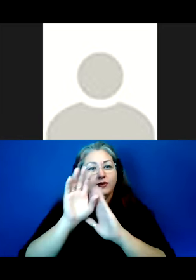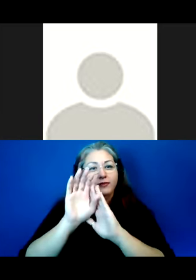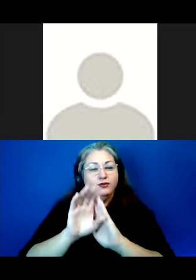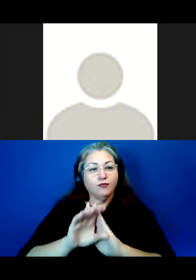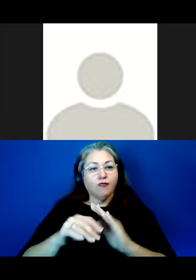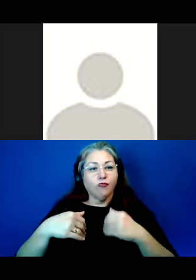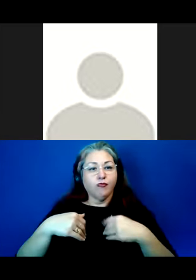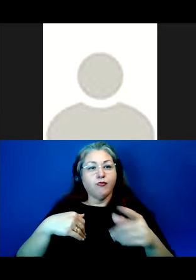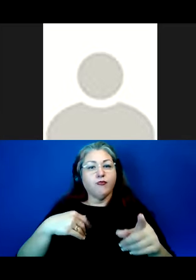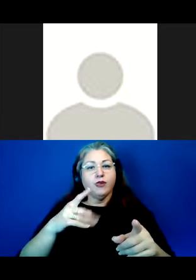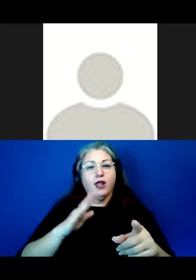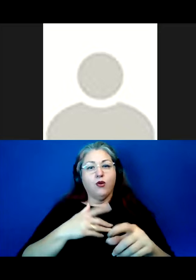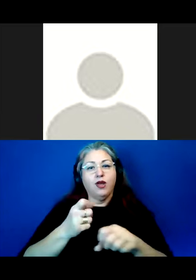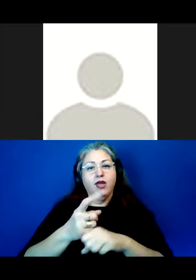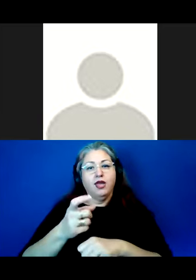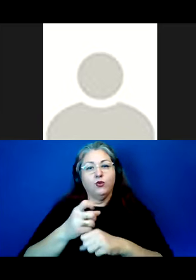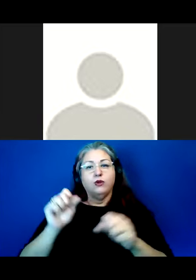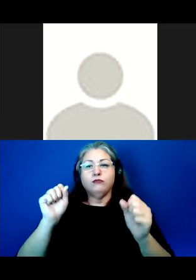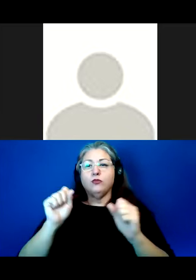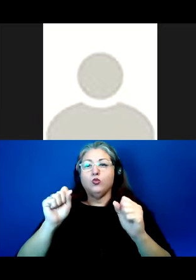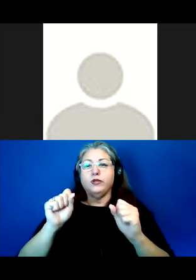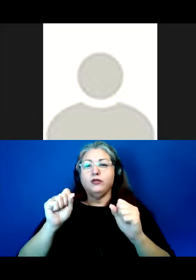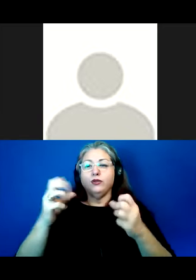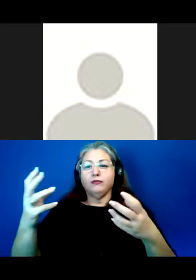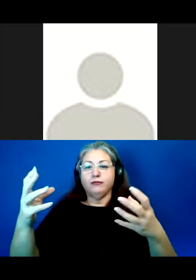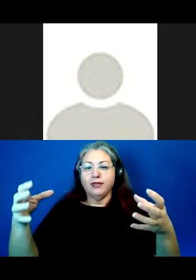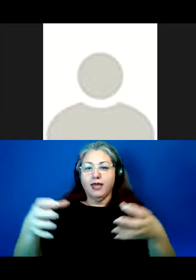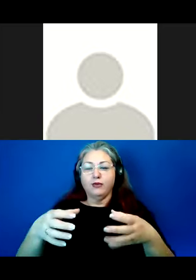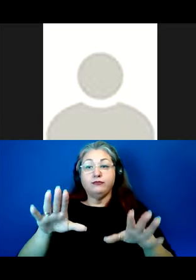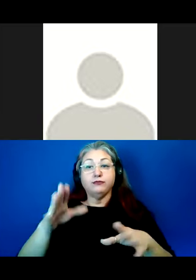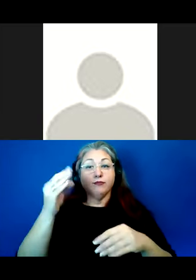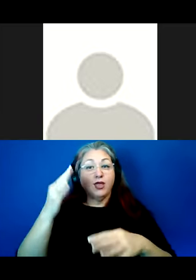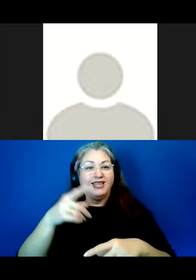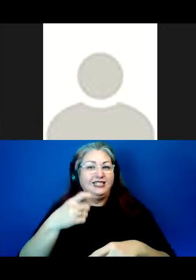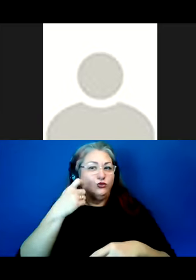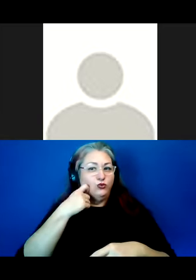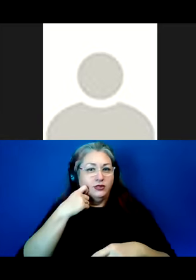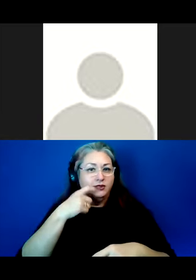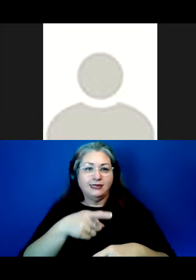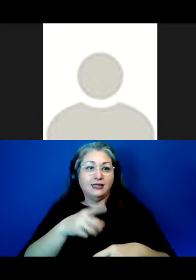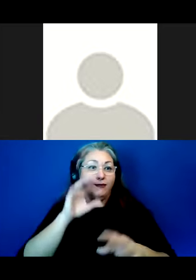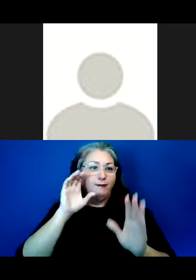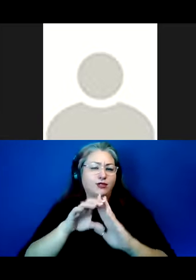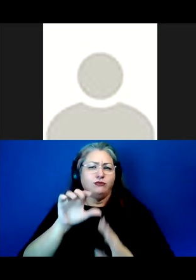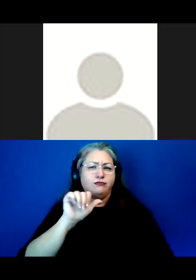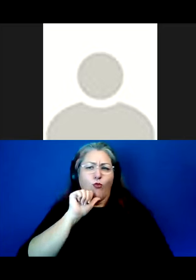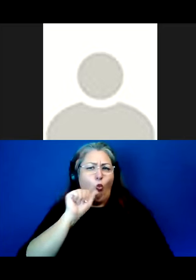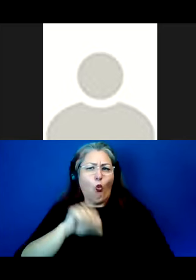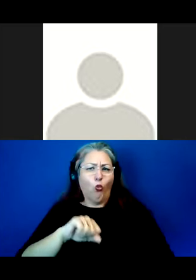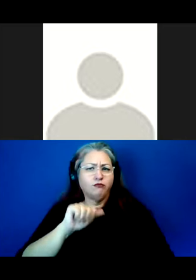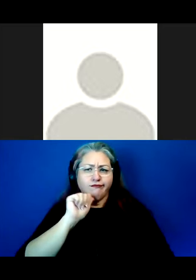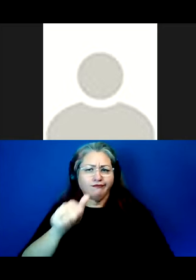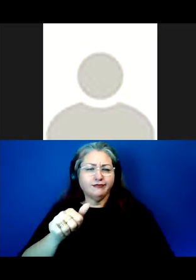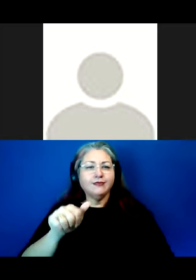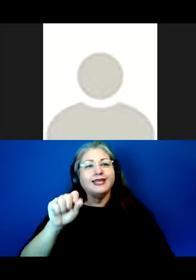from one of our annual winter gatherings. And this, by the way, is recent. This is not an old photograph. I